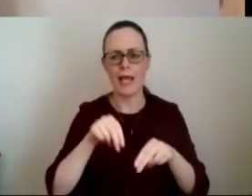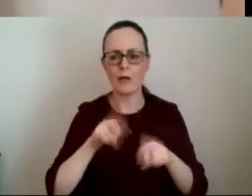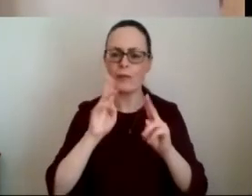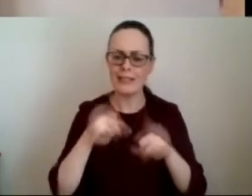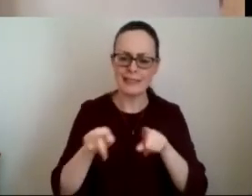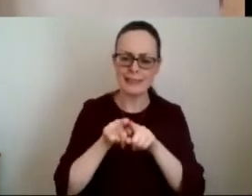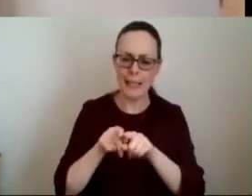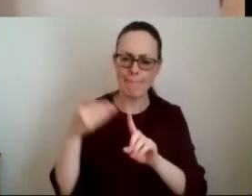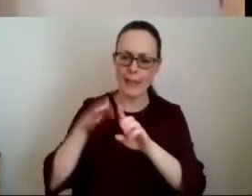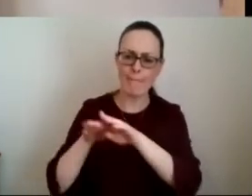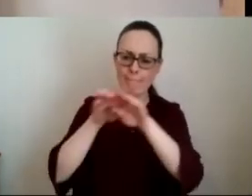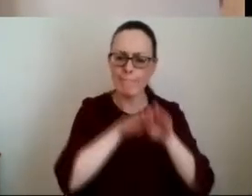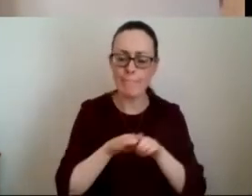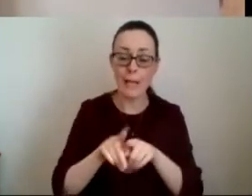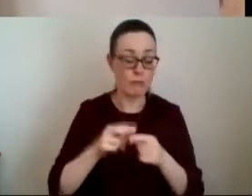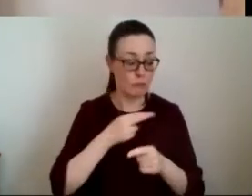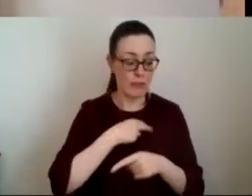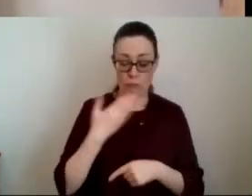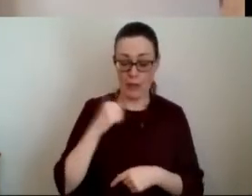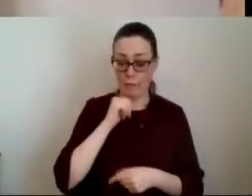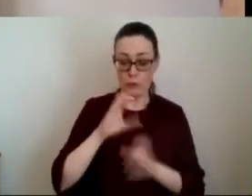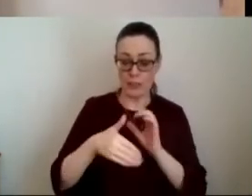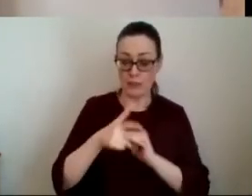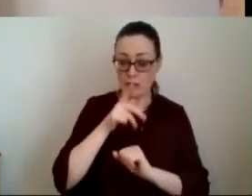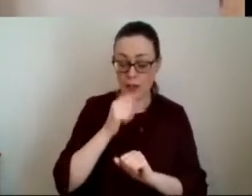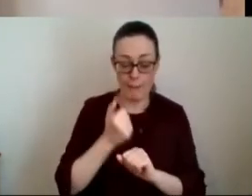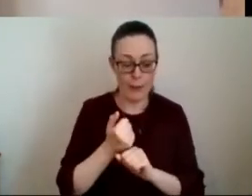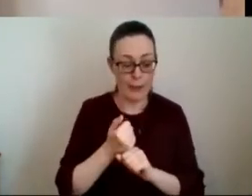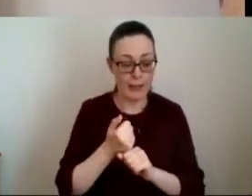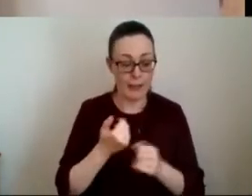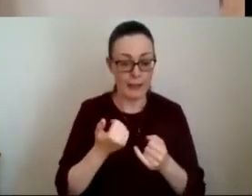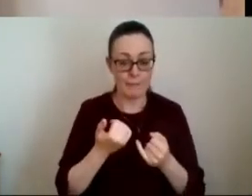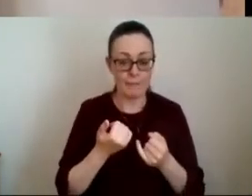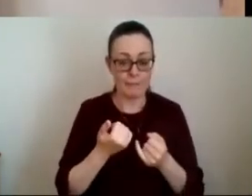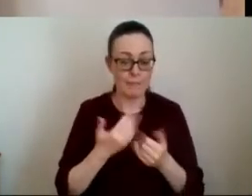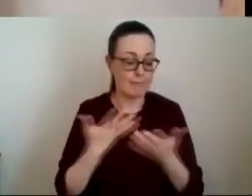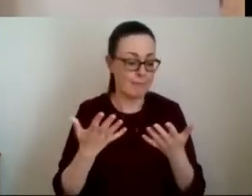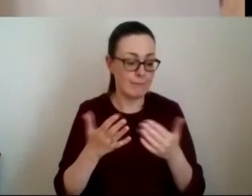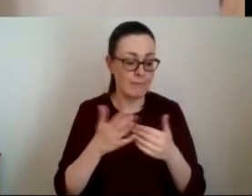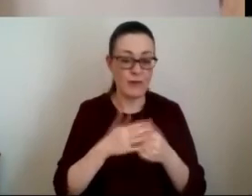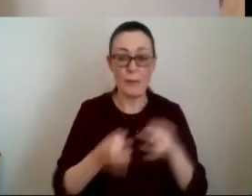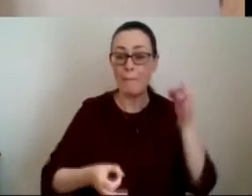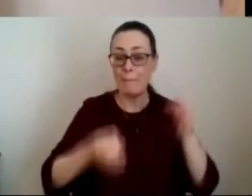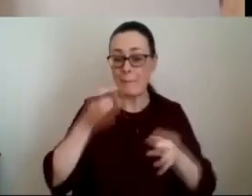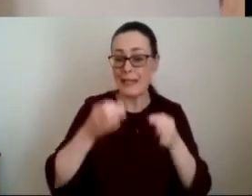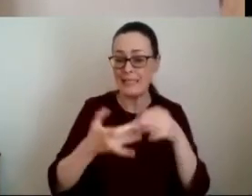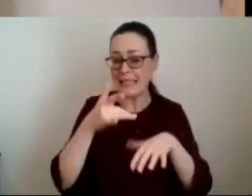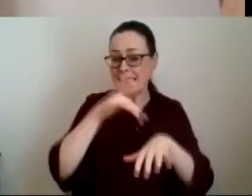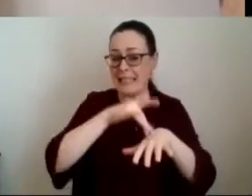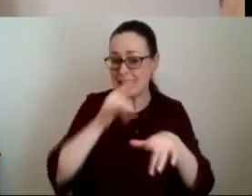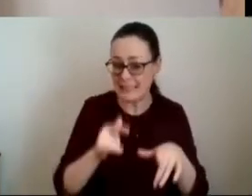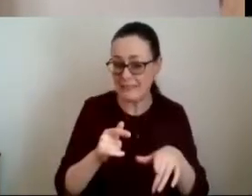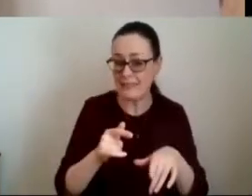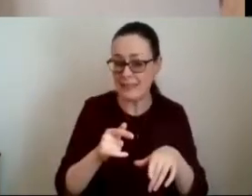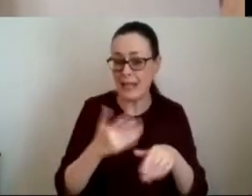really have a chance to talk about but i suppose the elephant in the room is that we have to have some acknowledgement of the political sensitivities around this whole